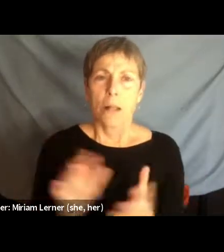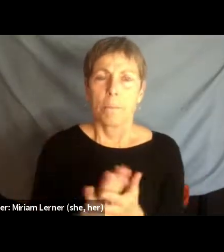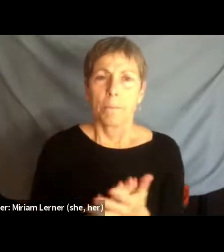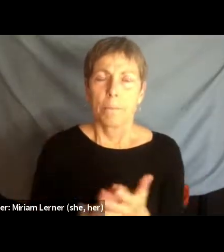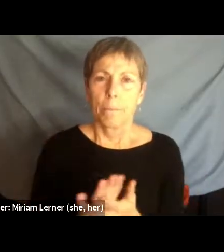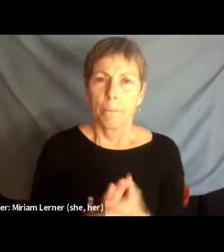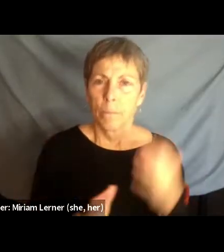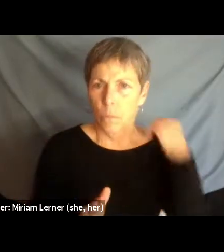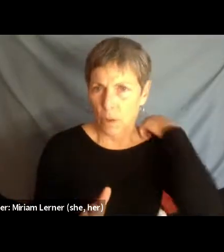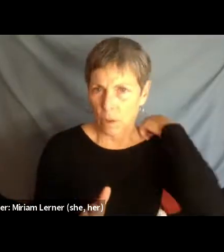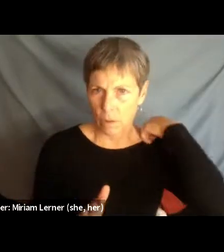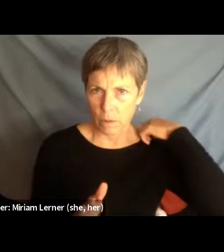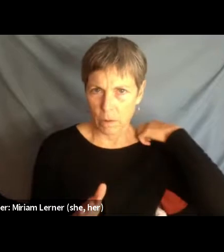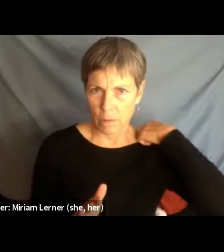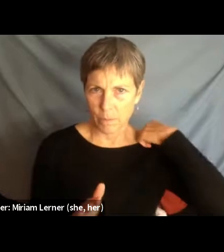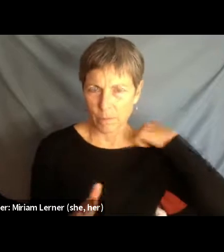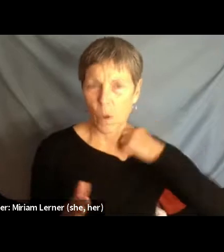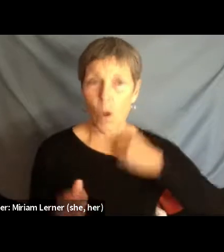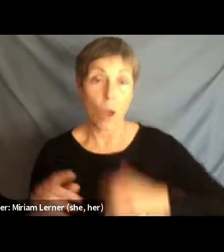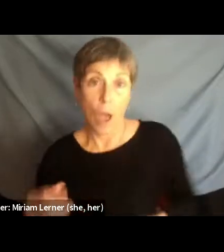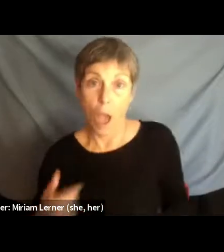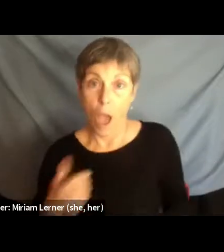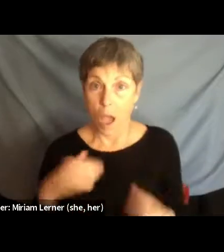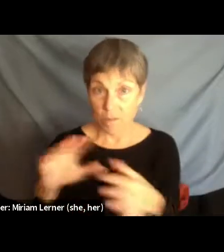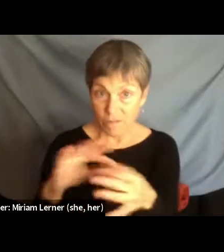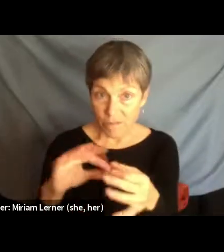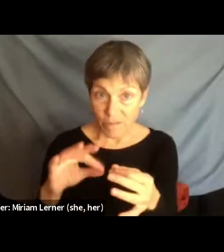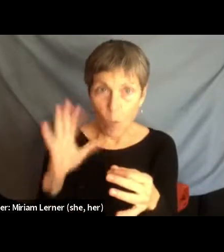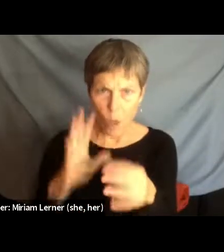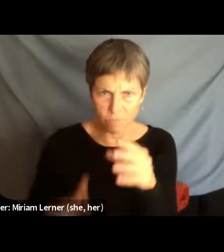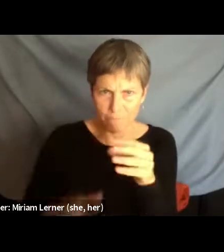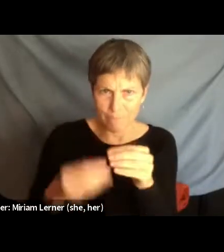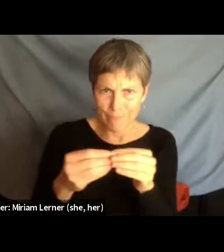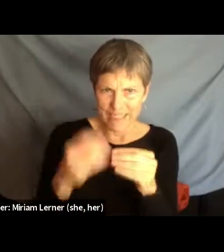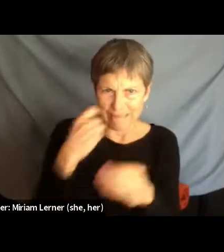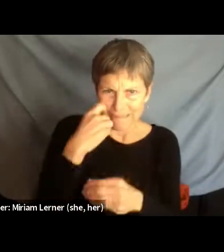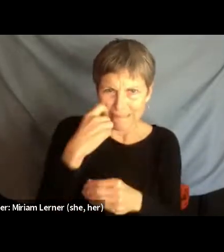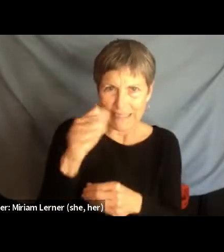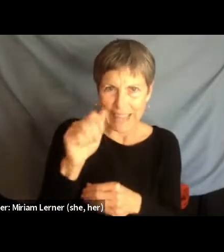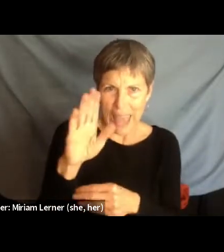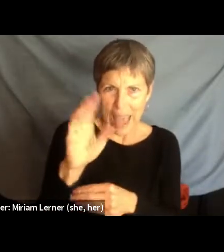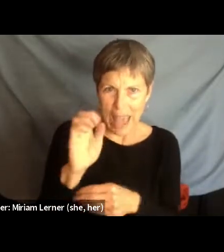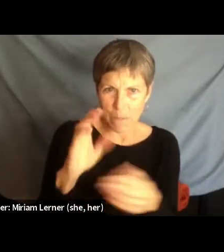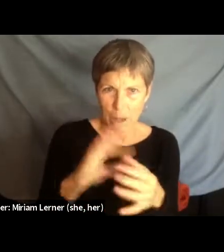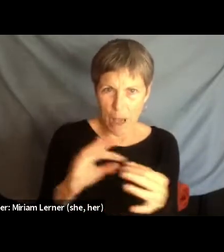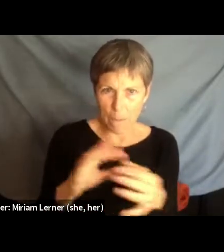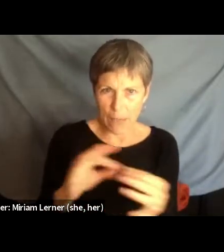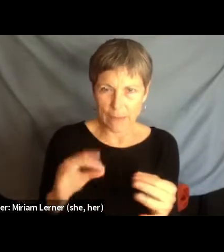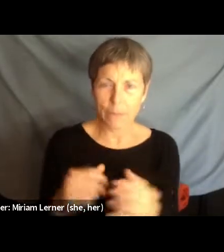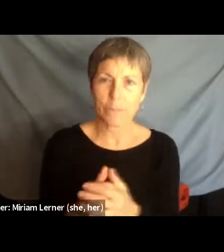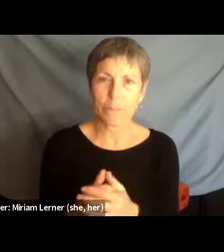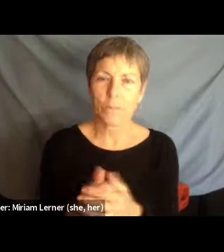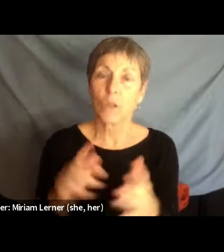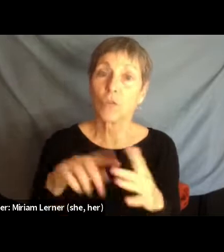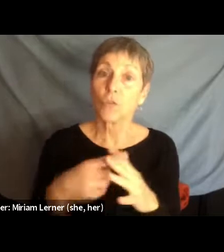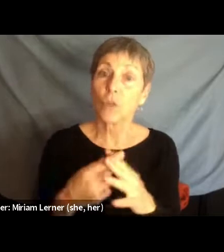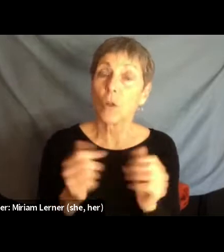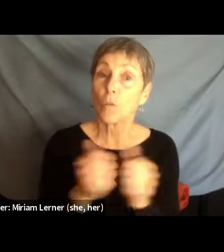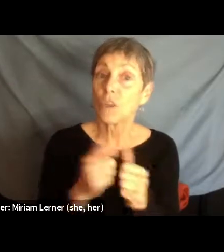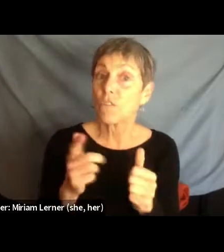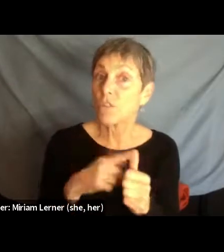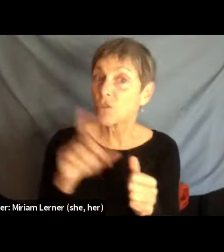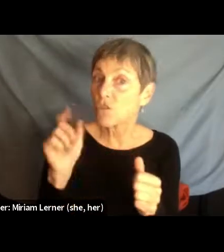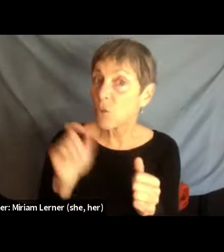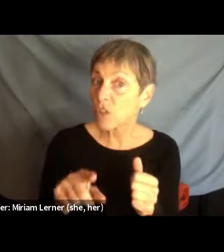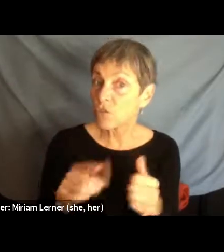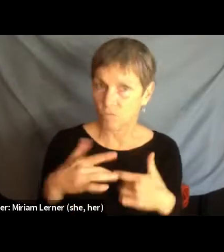also be a continuation of what Abe just articulated. So I'll start with the first question about